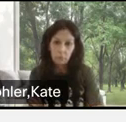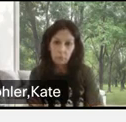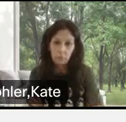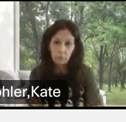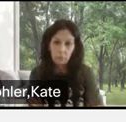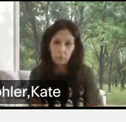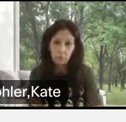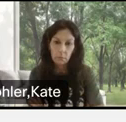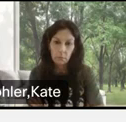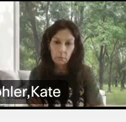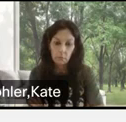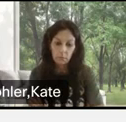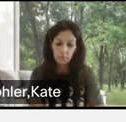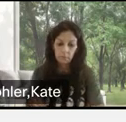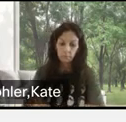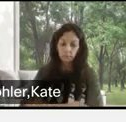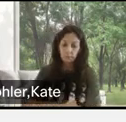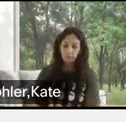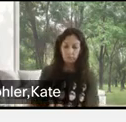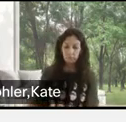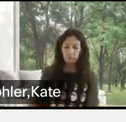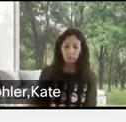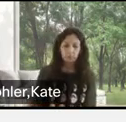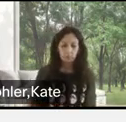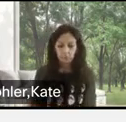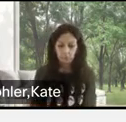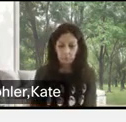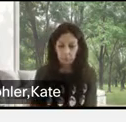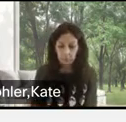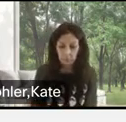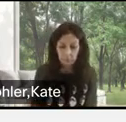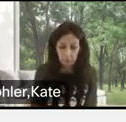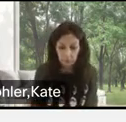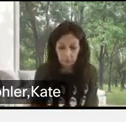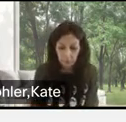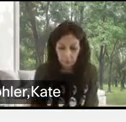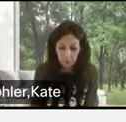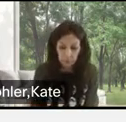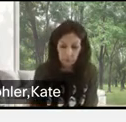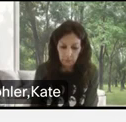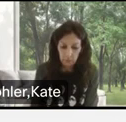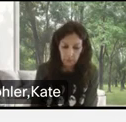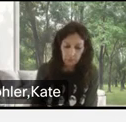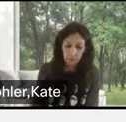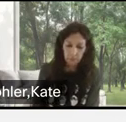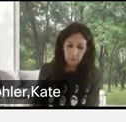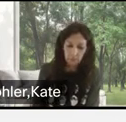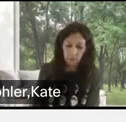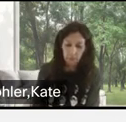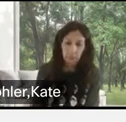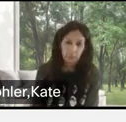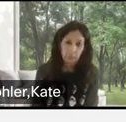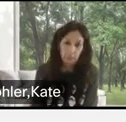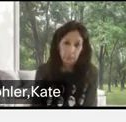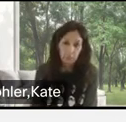go and scan that into a scanner and have that converted back into text. It can take all those asides and just stick them right in the middle of the text because it doesn't understand that